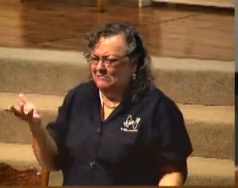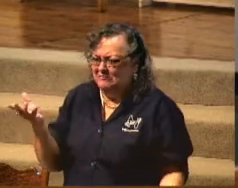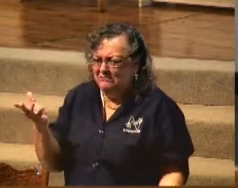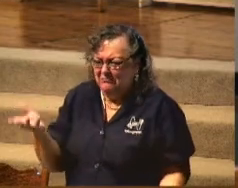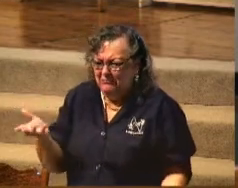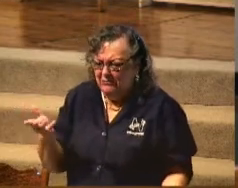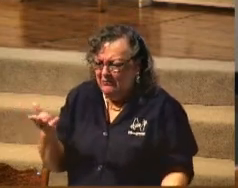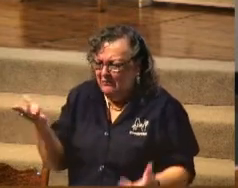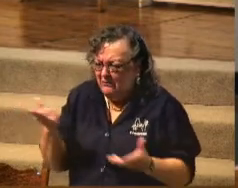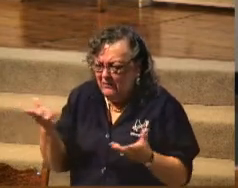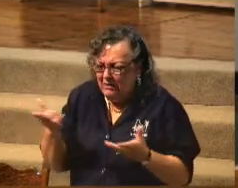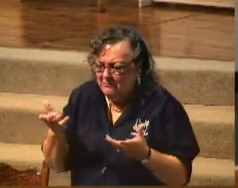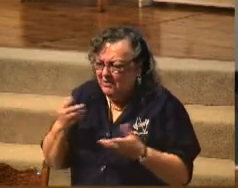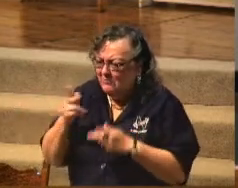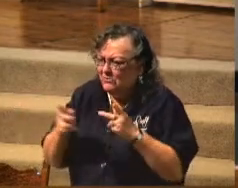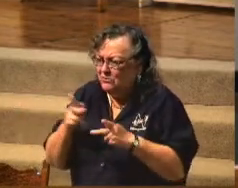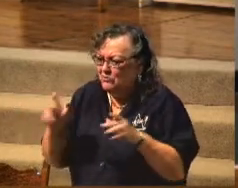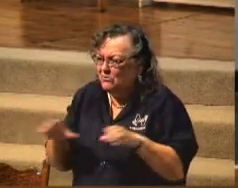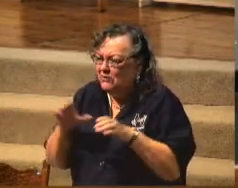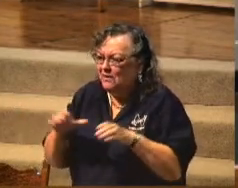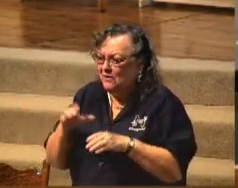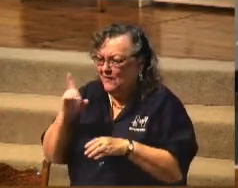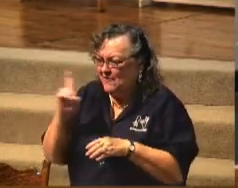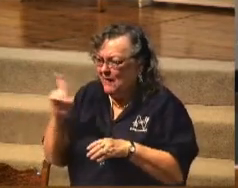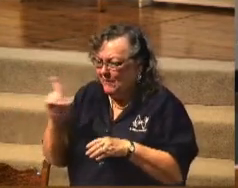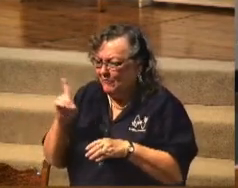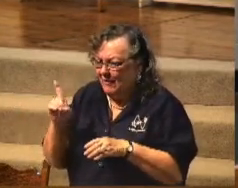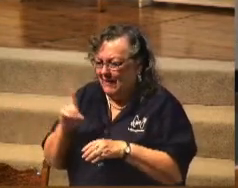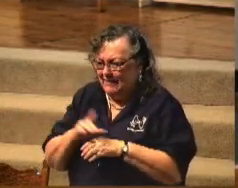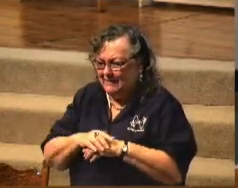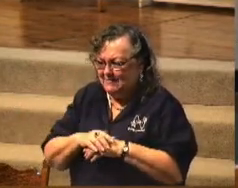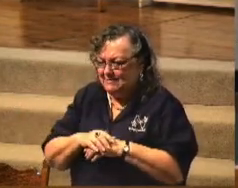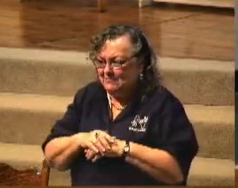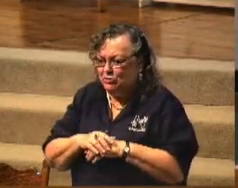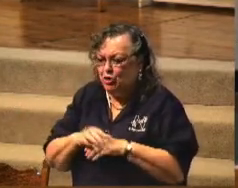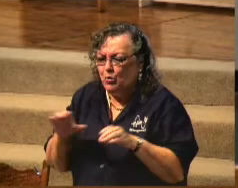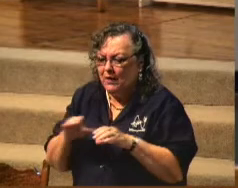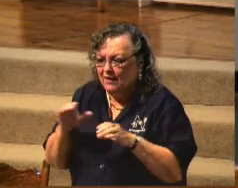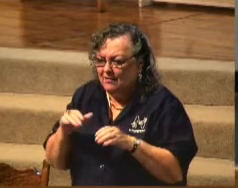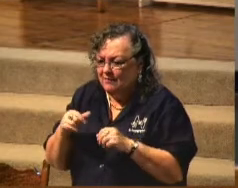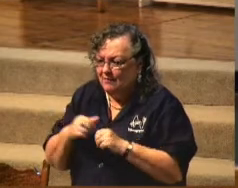And it comes from the word of God and we're to have a vigilant voice.